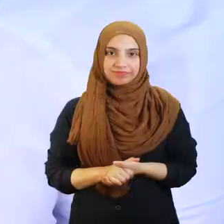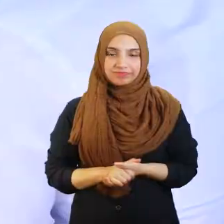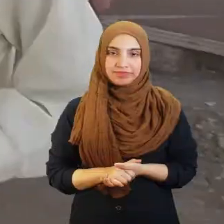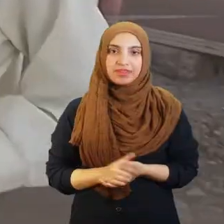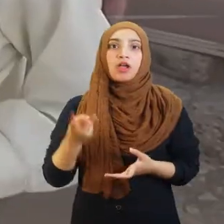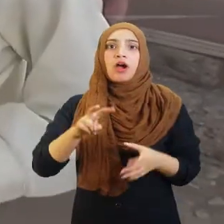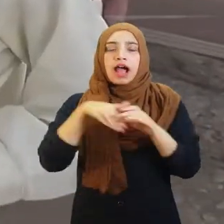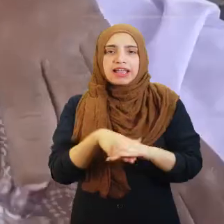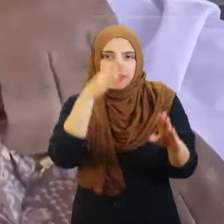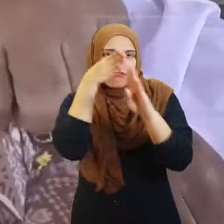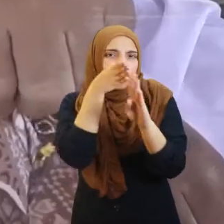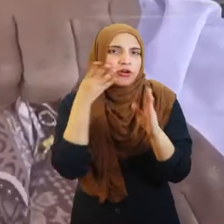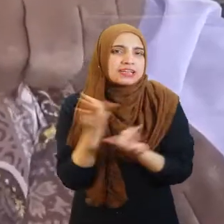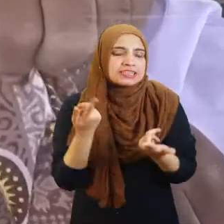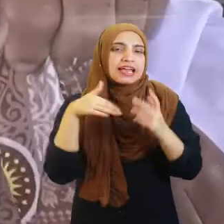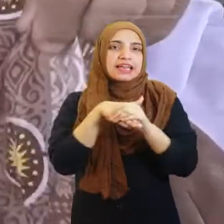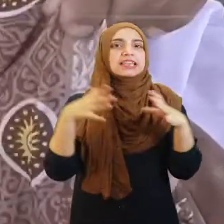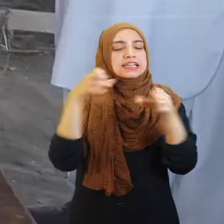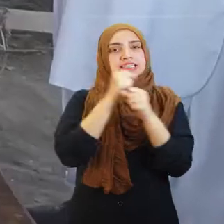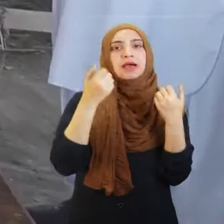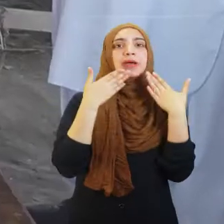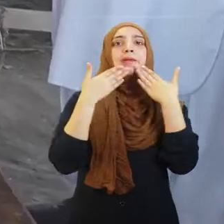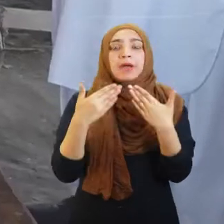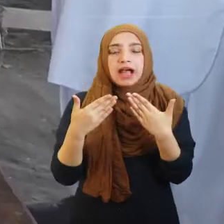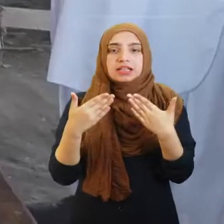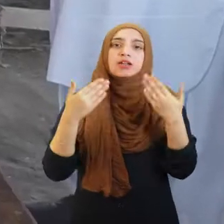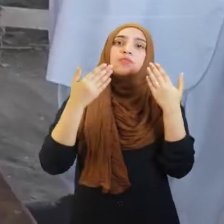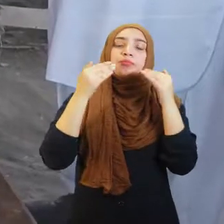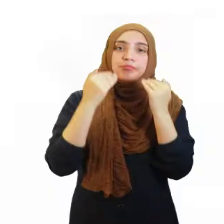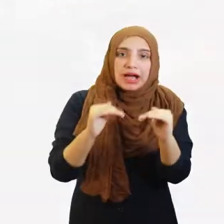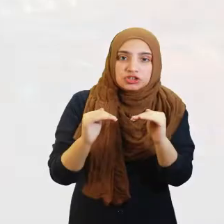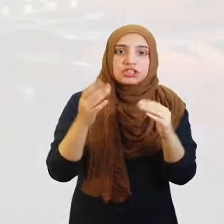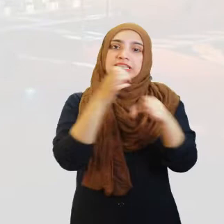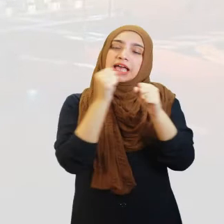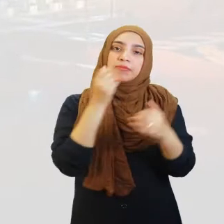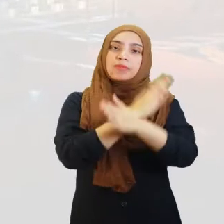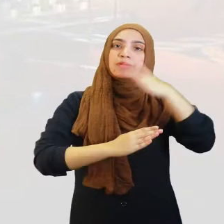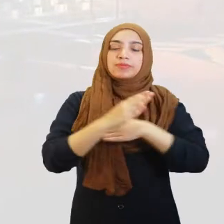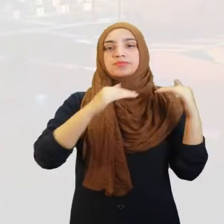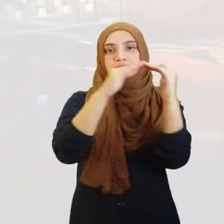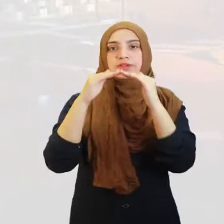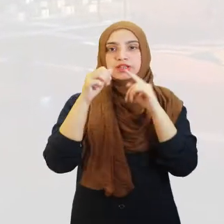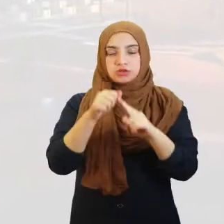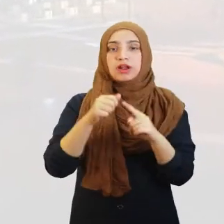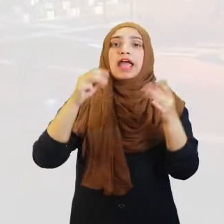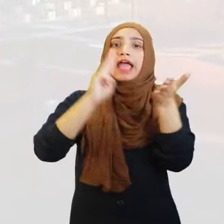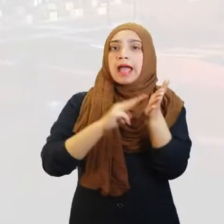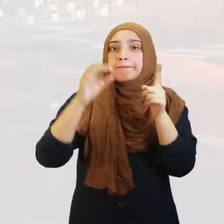With an objective to mainstream these marginalized children and to set a benchmark, Maori Petroleum Company Limited